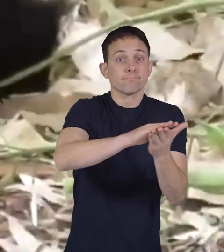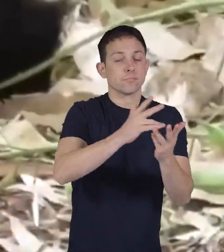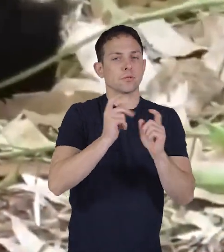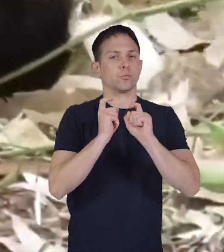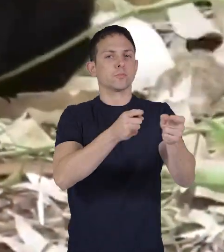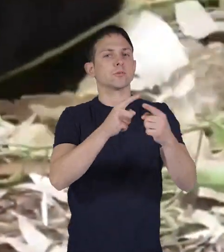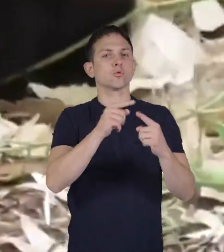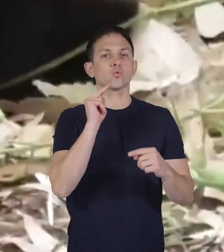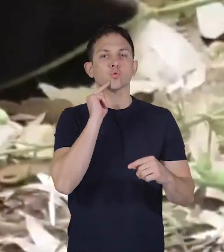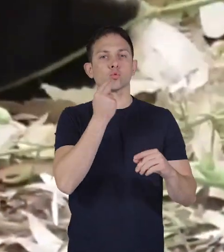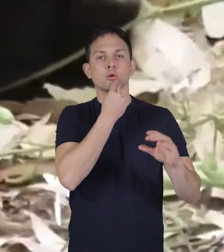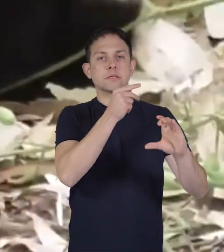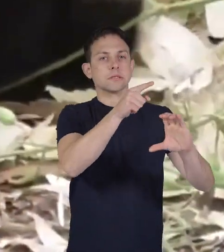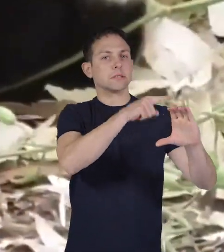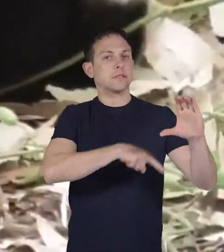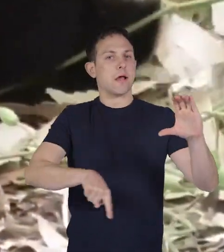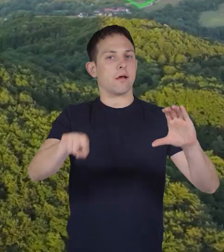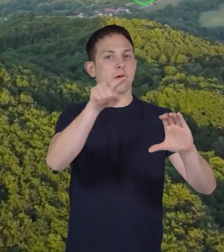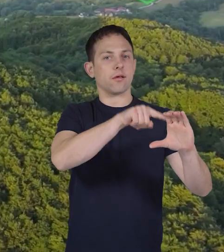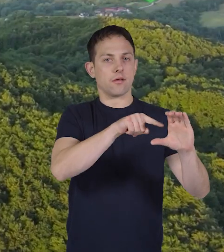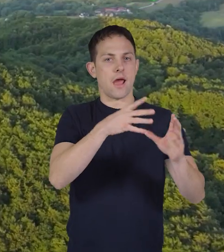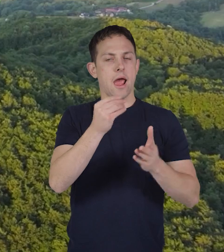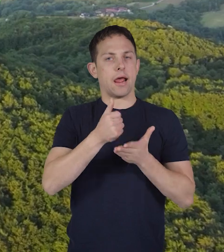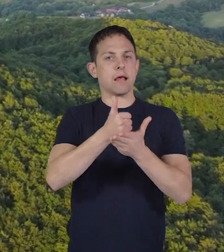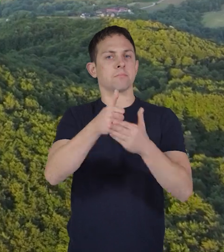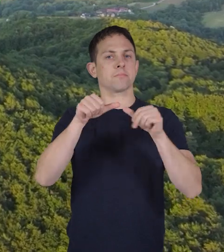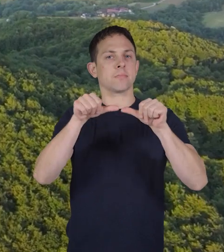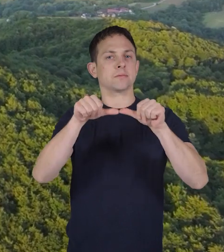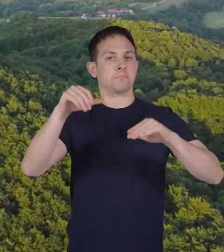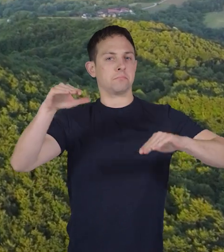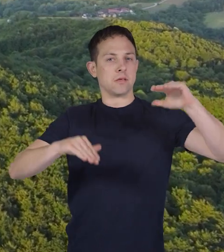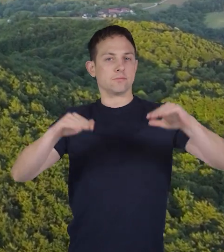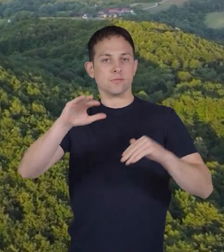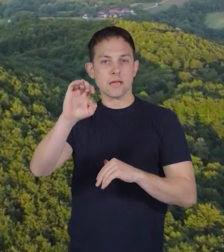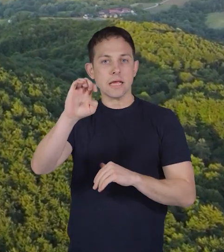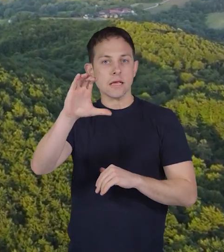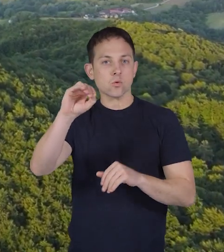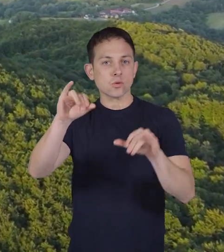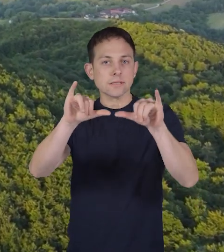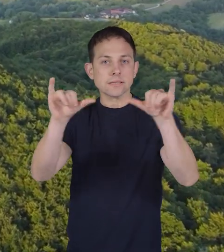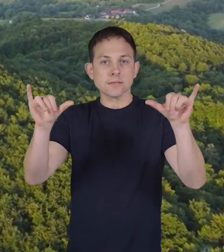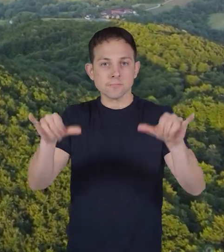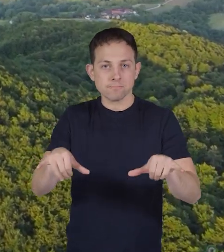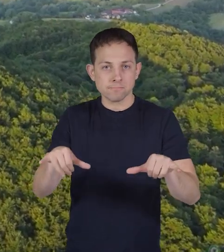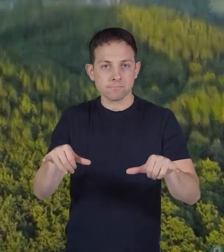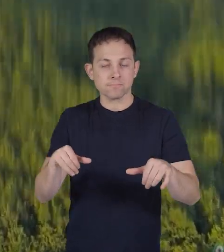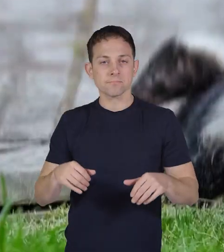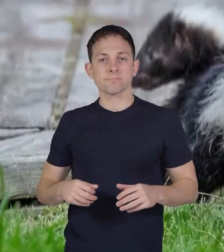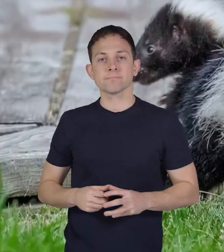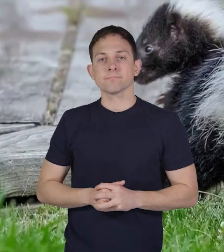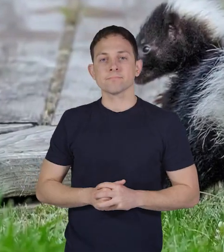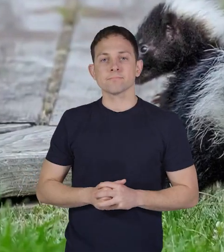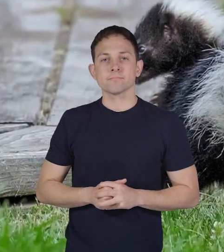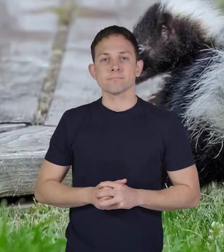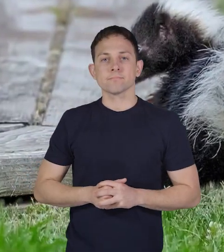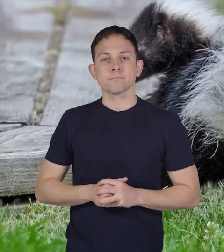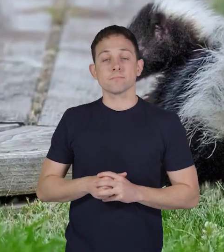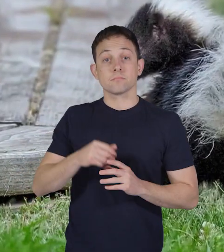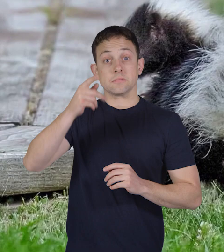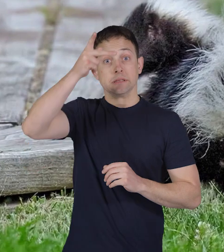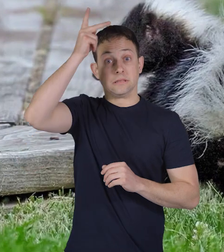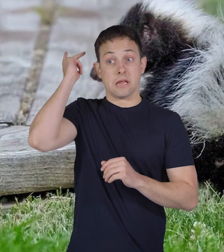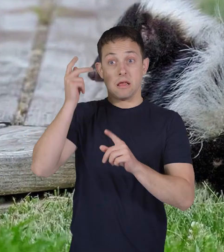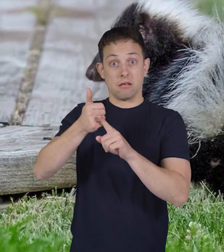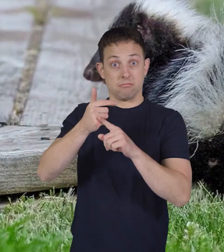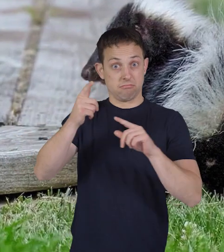contributes to nutrient cycling and helps maintain the balance of ecosystems skunks are